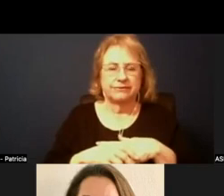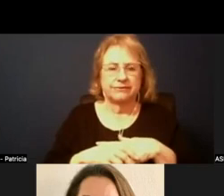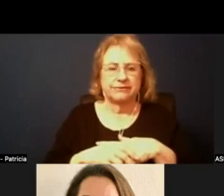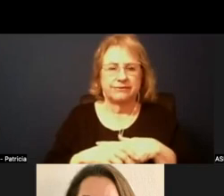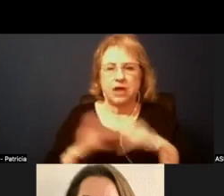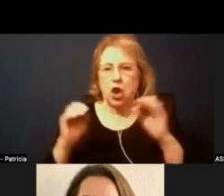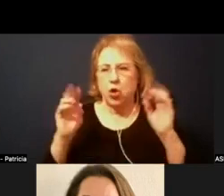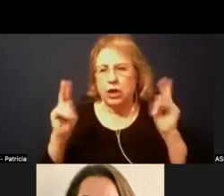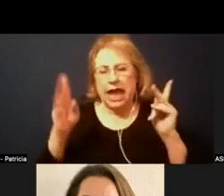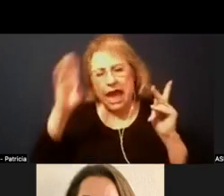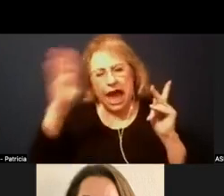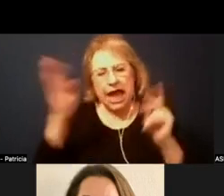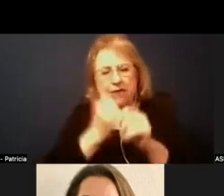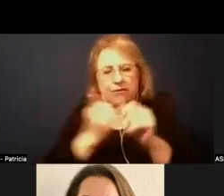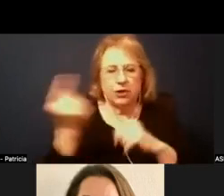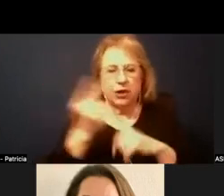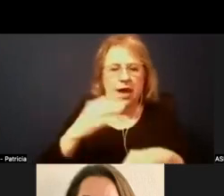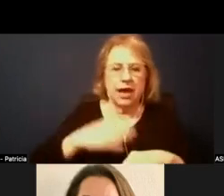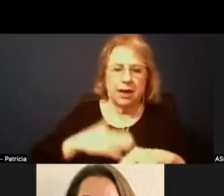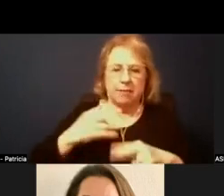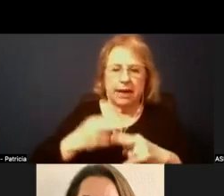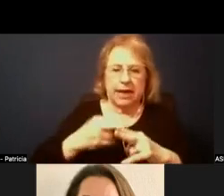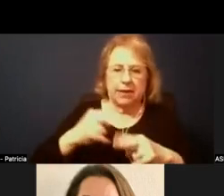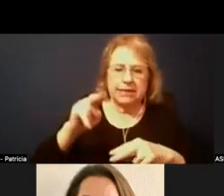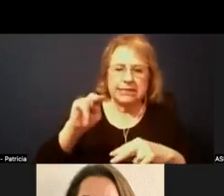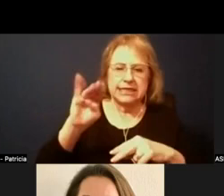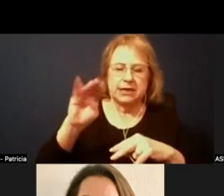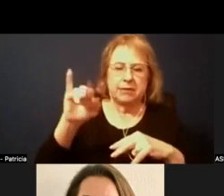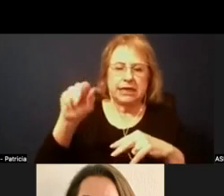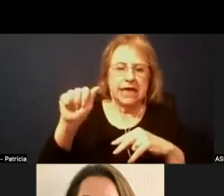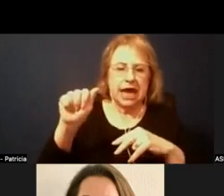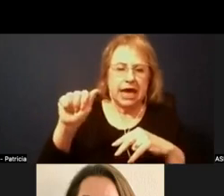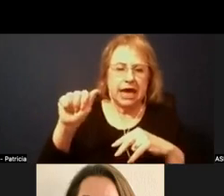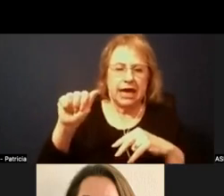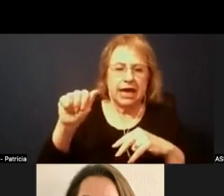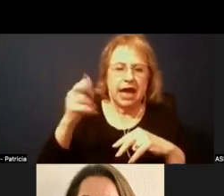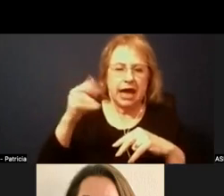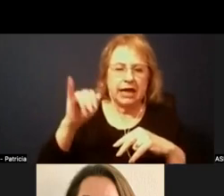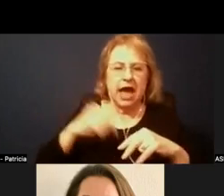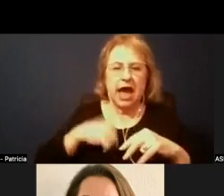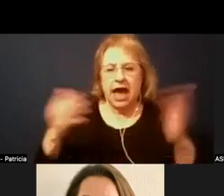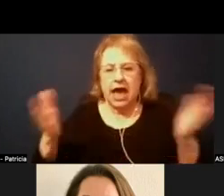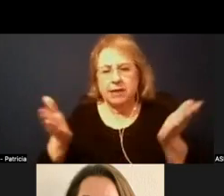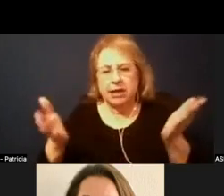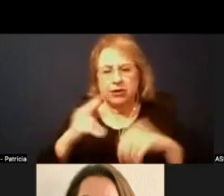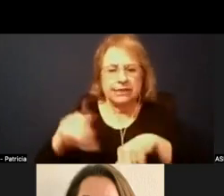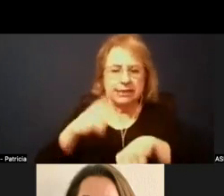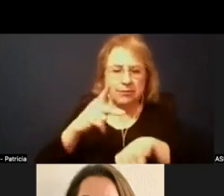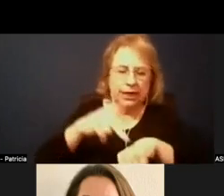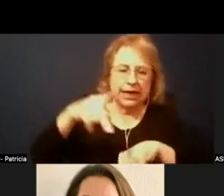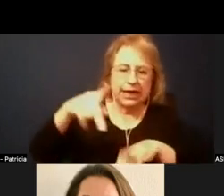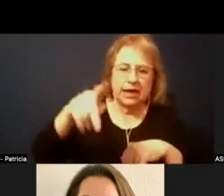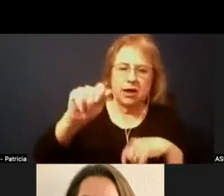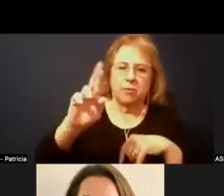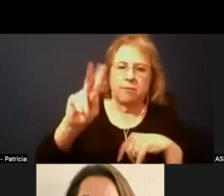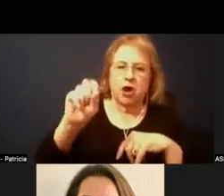Okay. Hi, everyone. My name is Nima. Hi, I'm the principal of Parkside Montessori. I'm here representing to do this smear report. Hello,